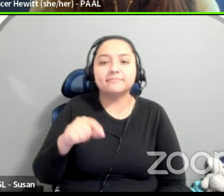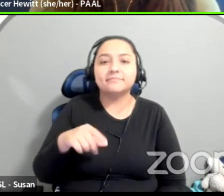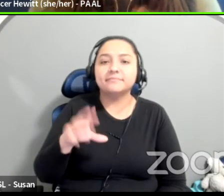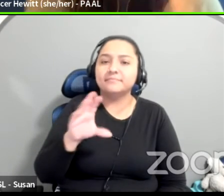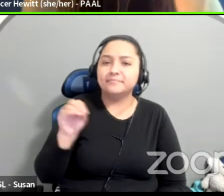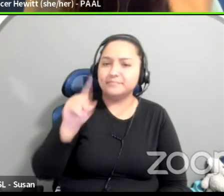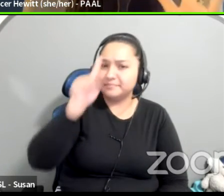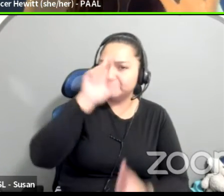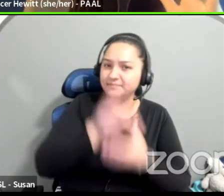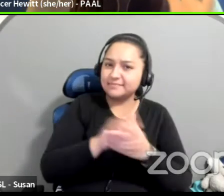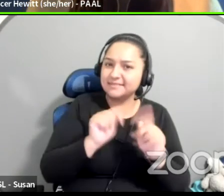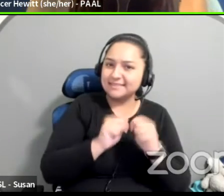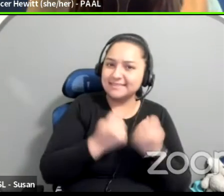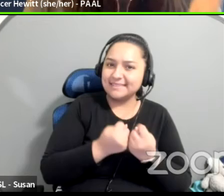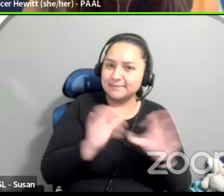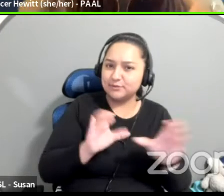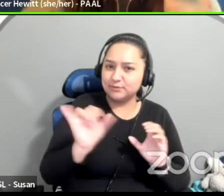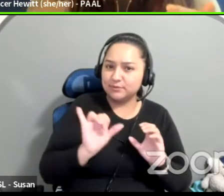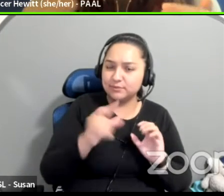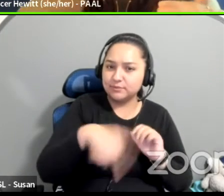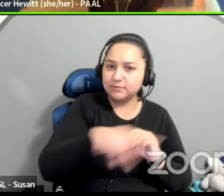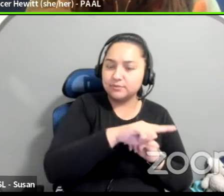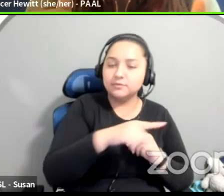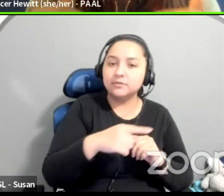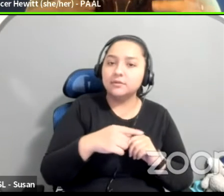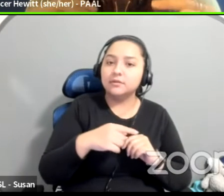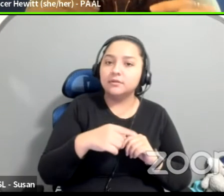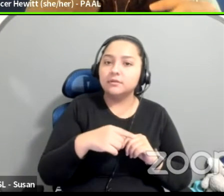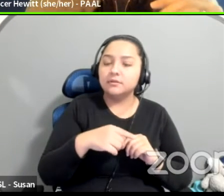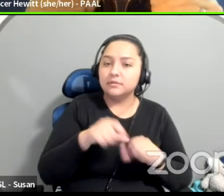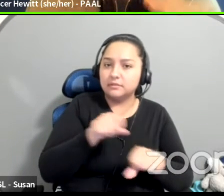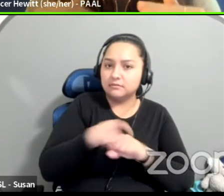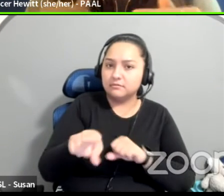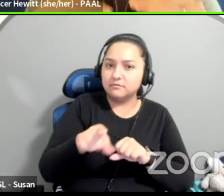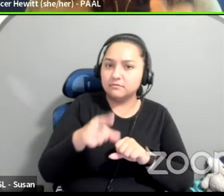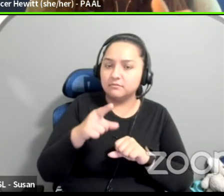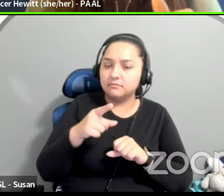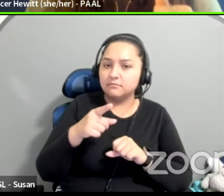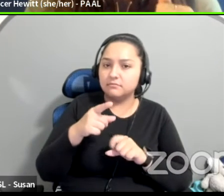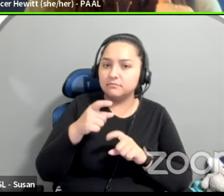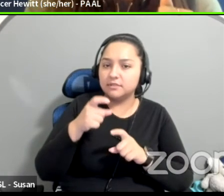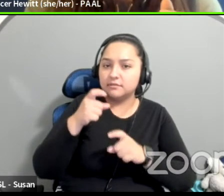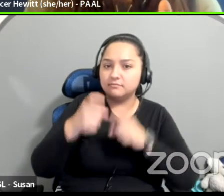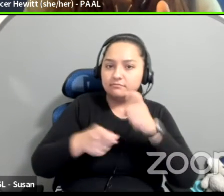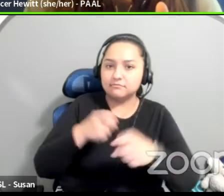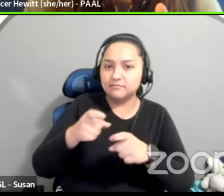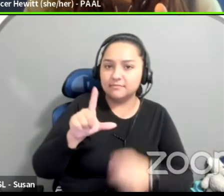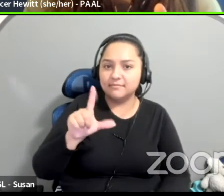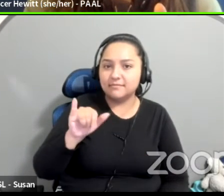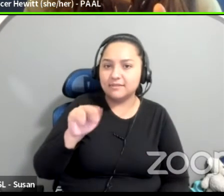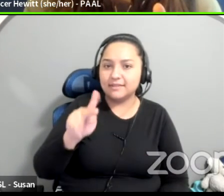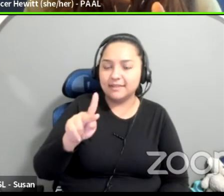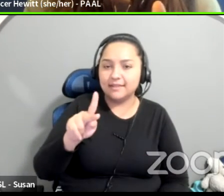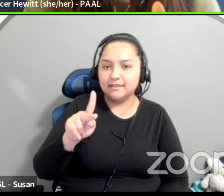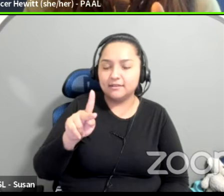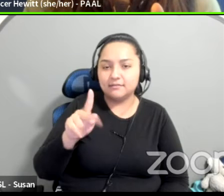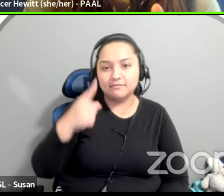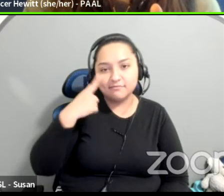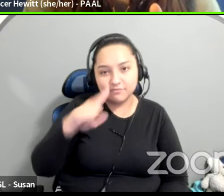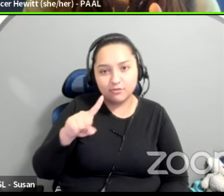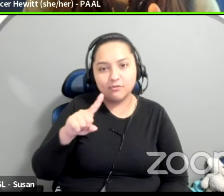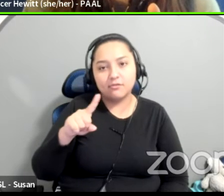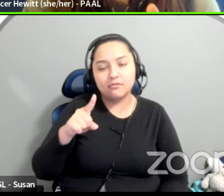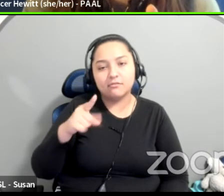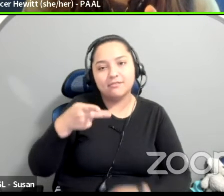as well. There is a designated link to donate for the caregiver fund for the program. Um, and we have heard that